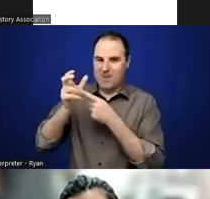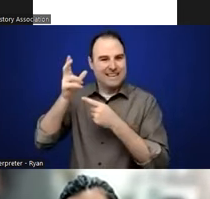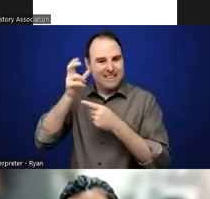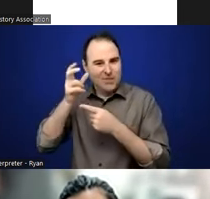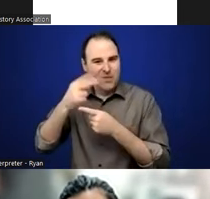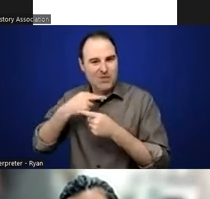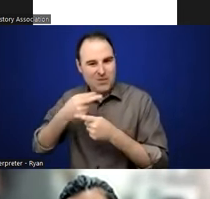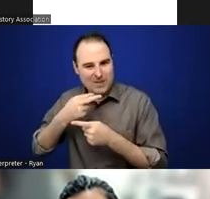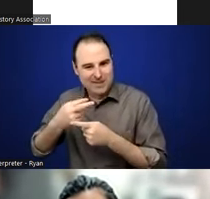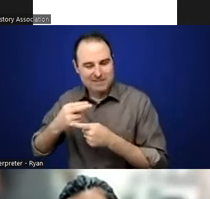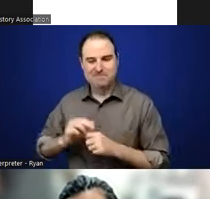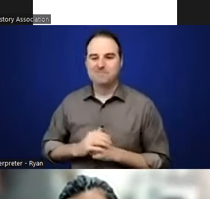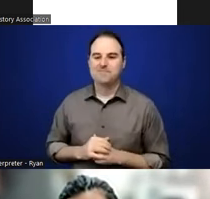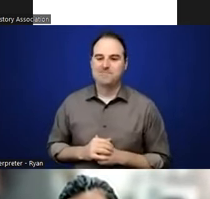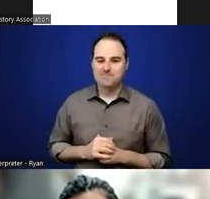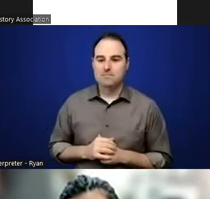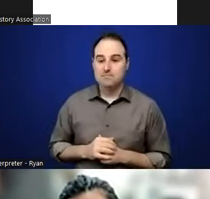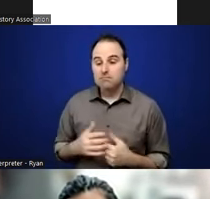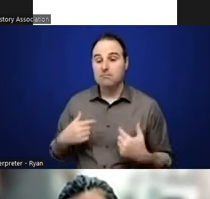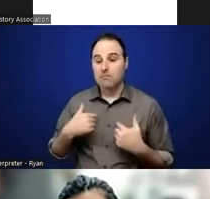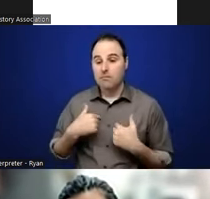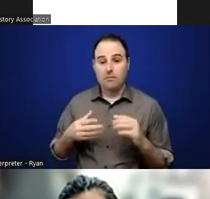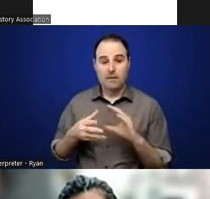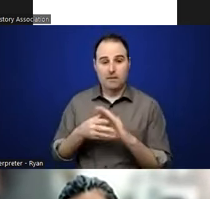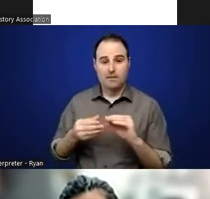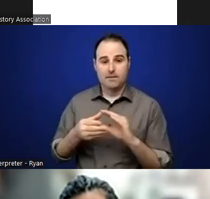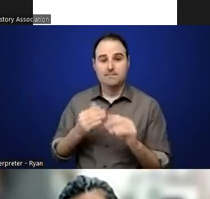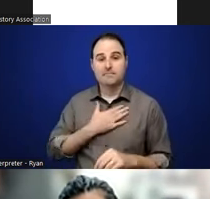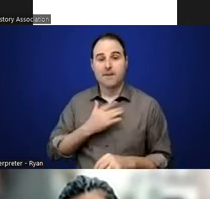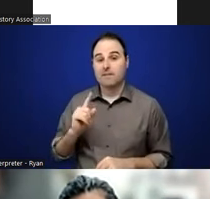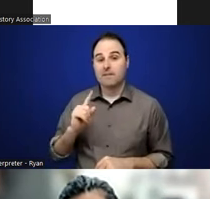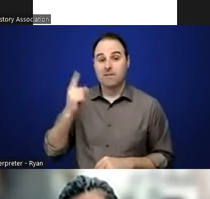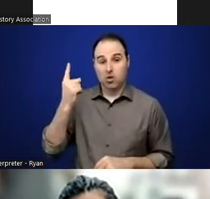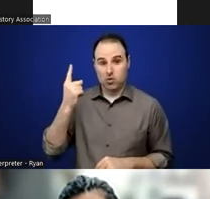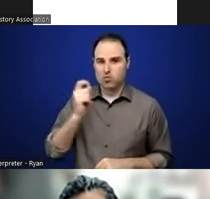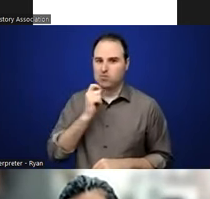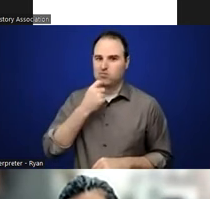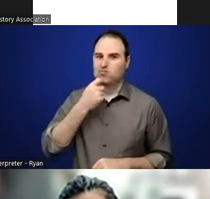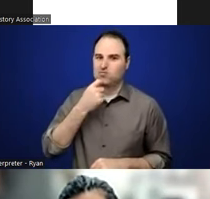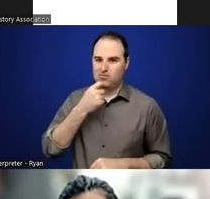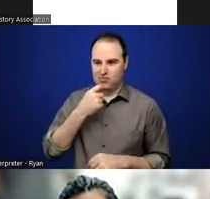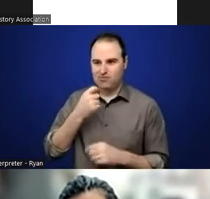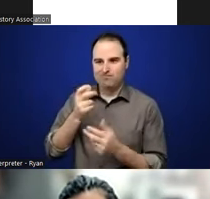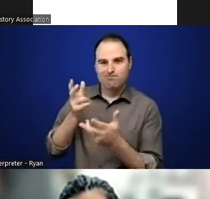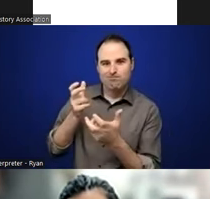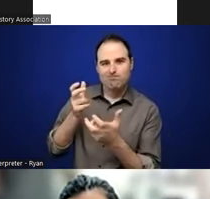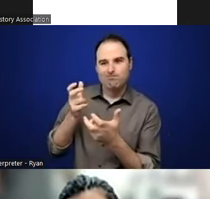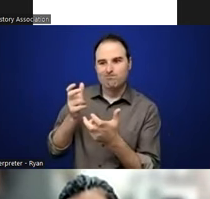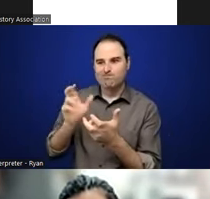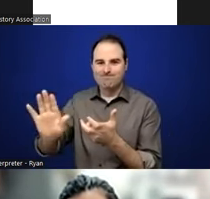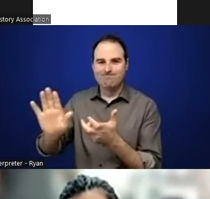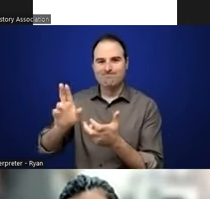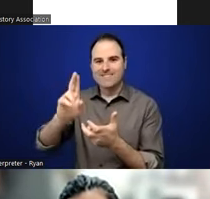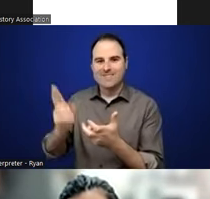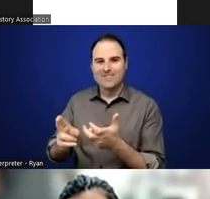And then I talked about how one of my first really cool encounters with oral histories was at the Museum